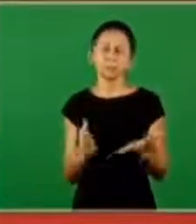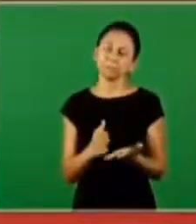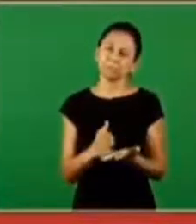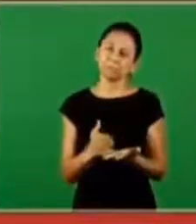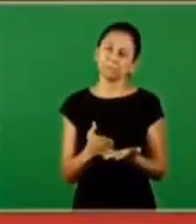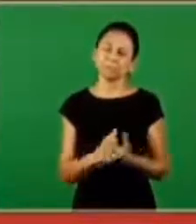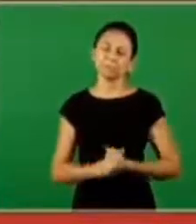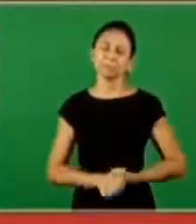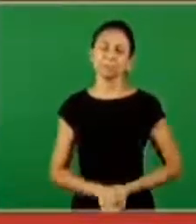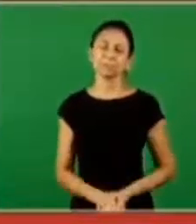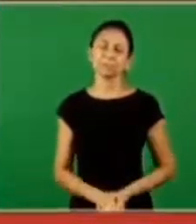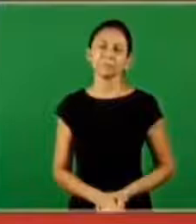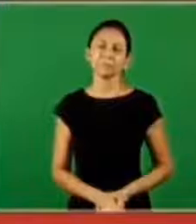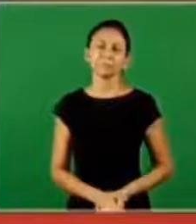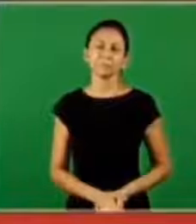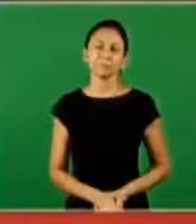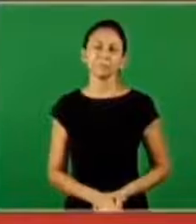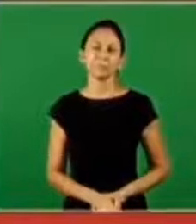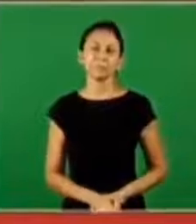Well,